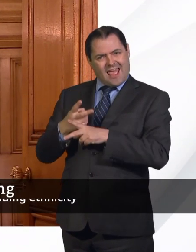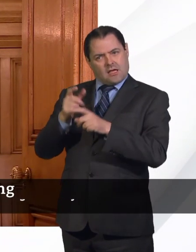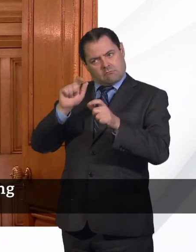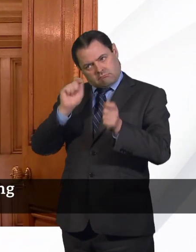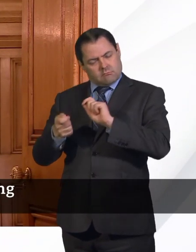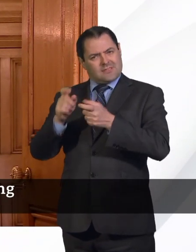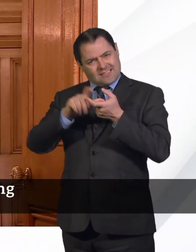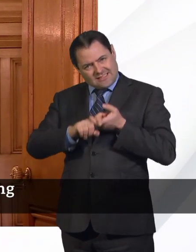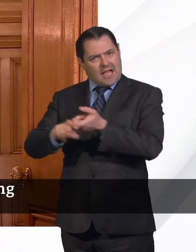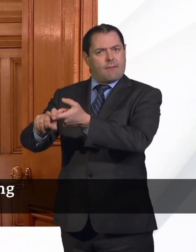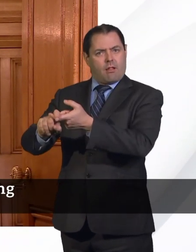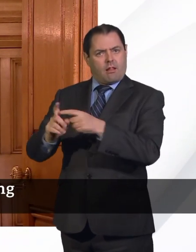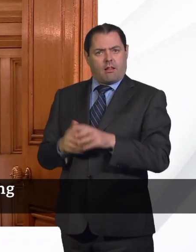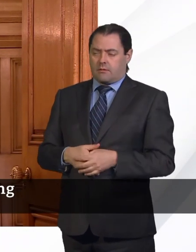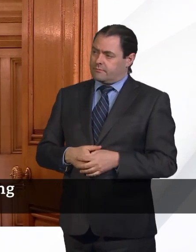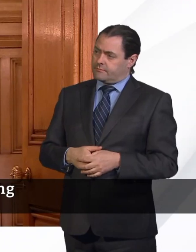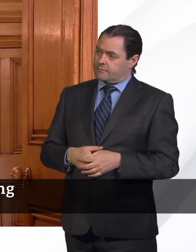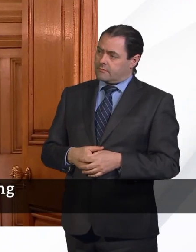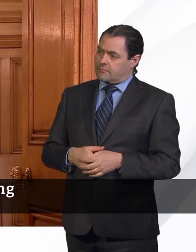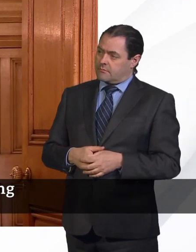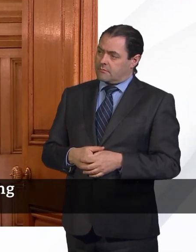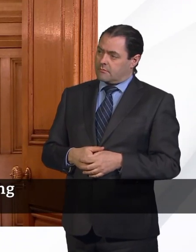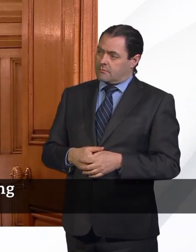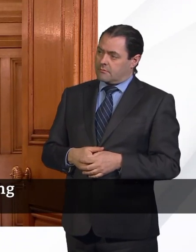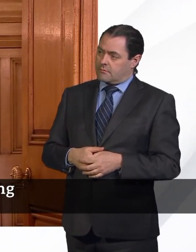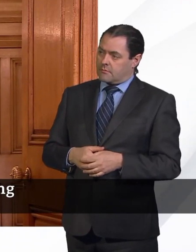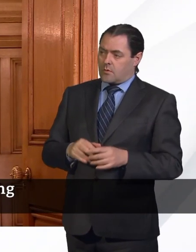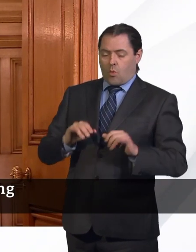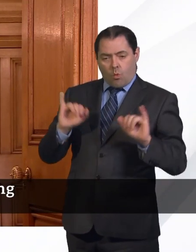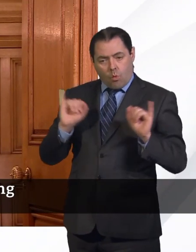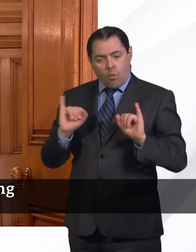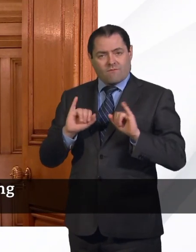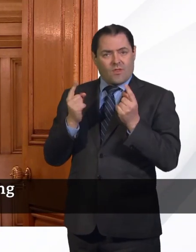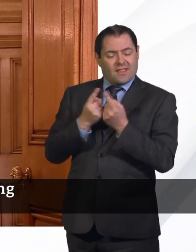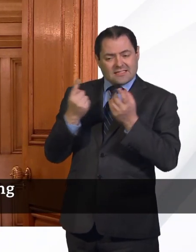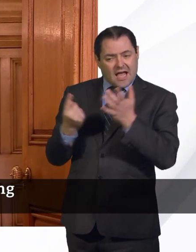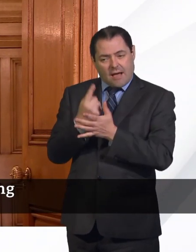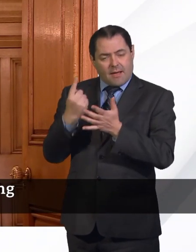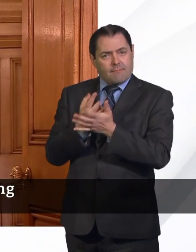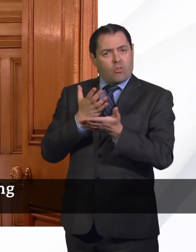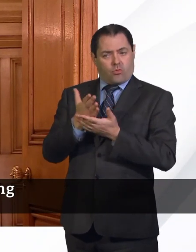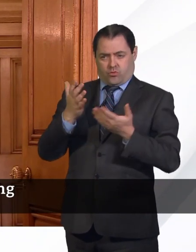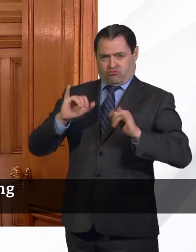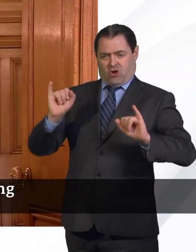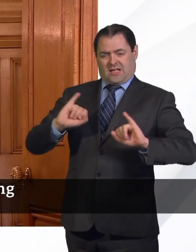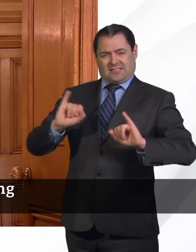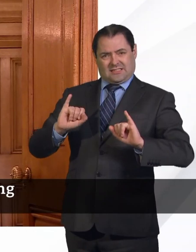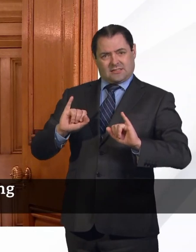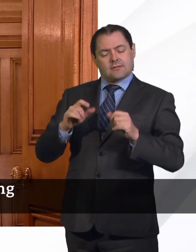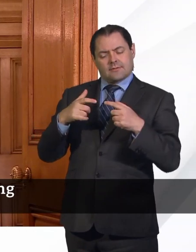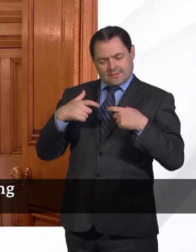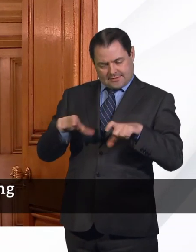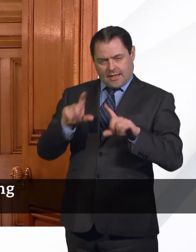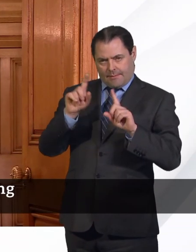And I think one of the positive things, amid the terrible things that have happened during this crisis, is that people have